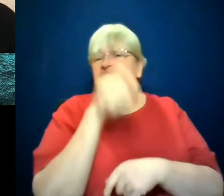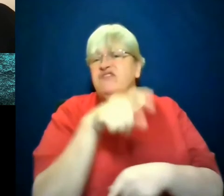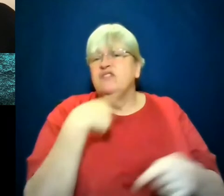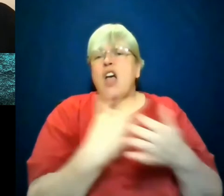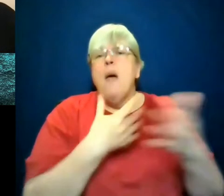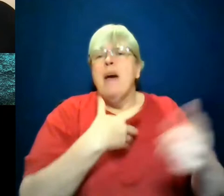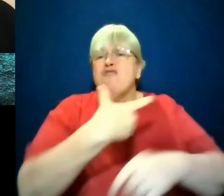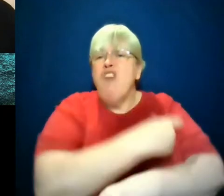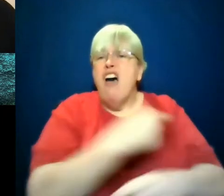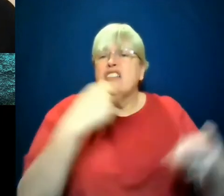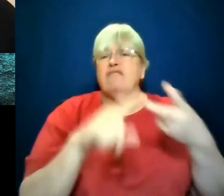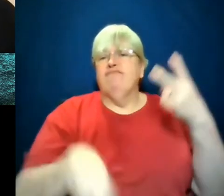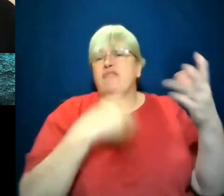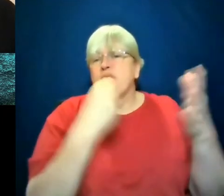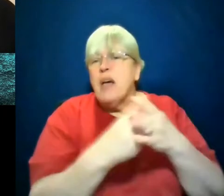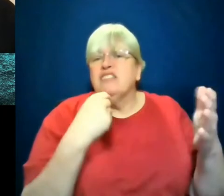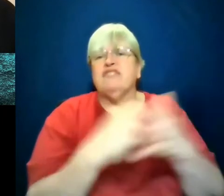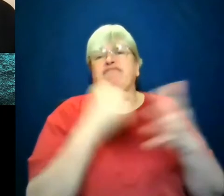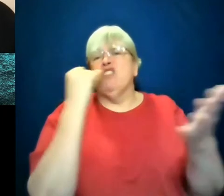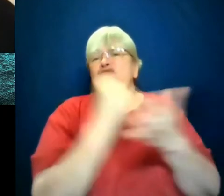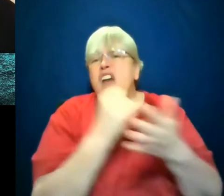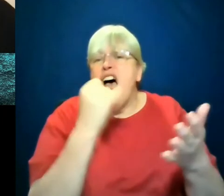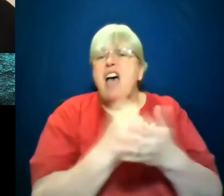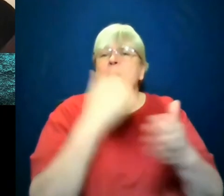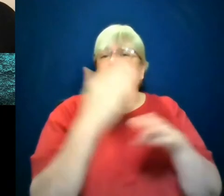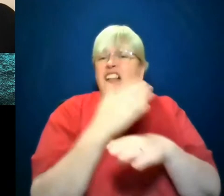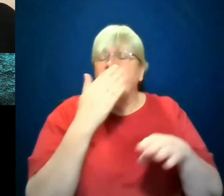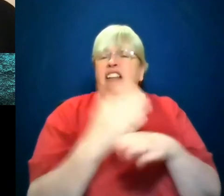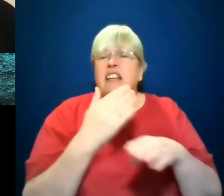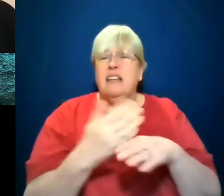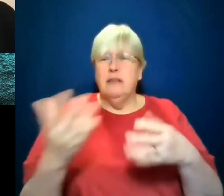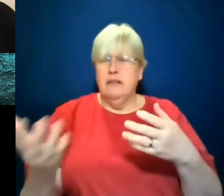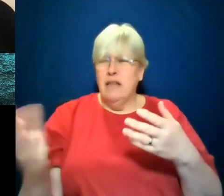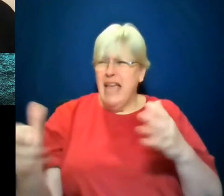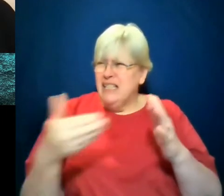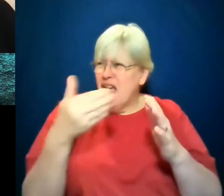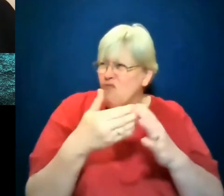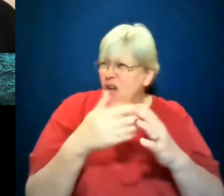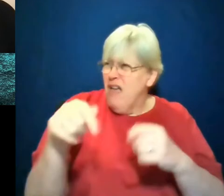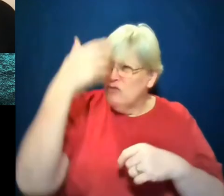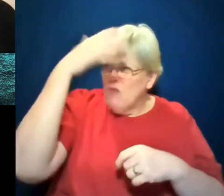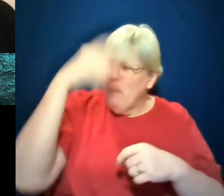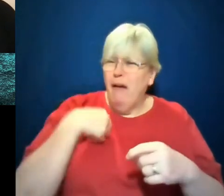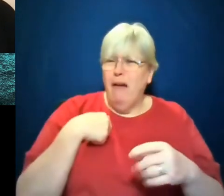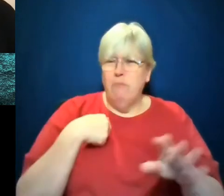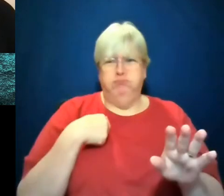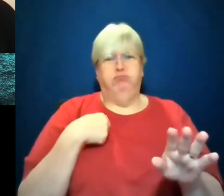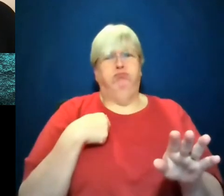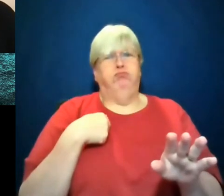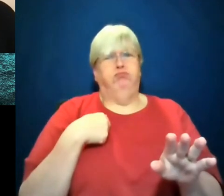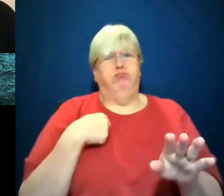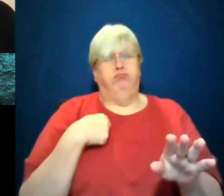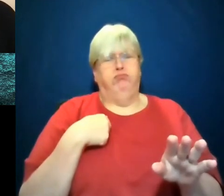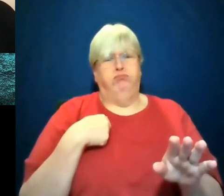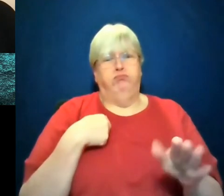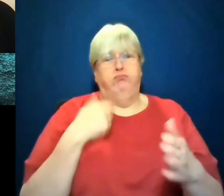Attica, are you exaggerating this stuff? Is it really like that bad? And then, yes, it is. And it turns out, yes, it